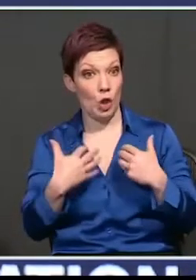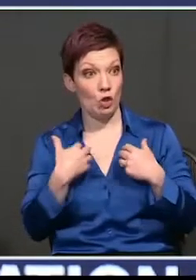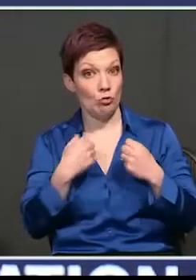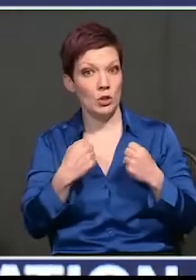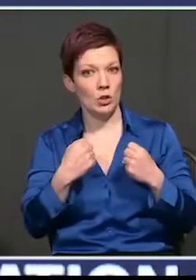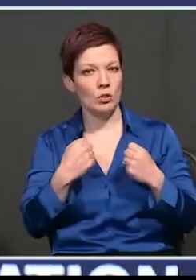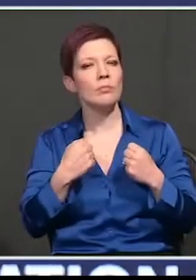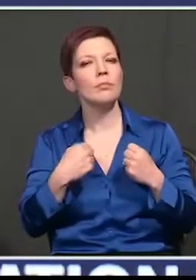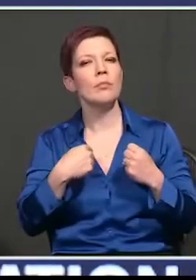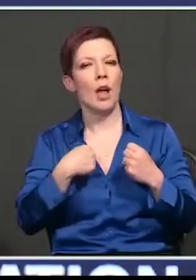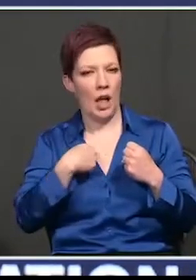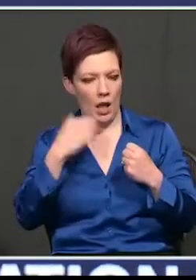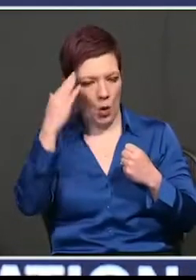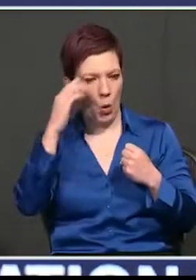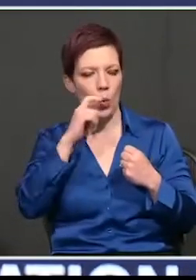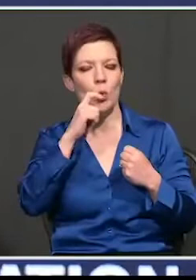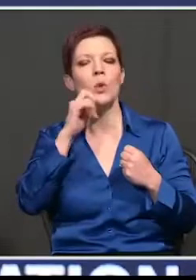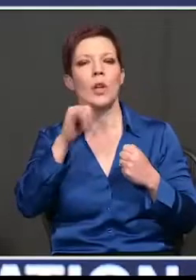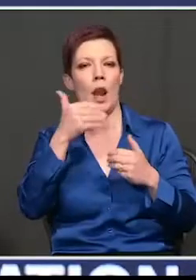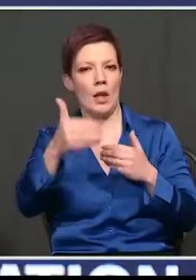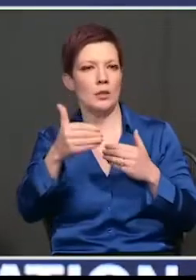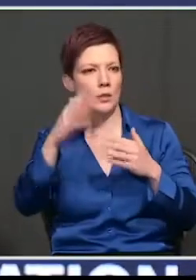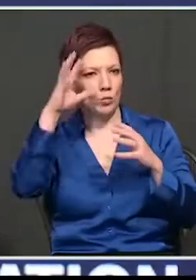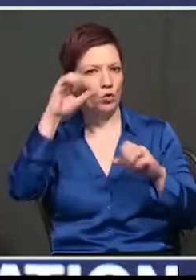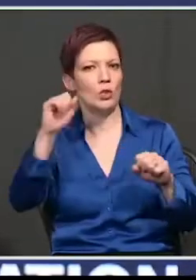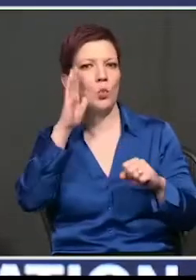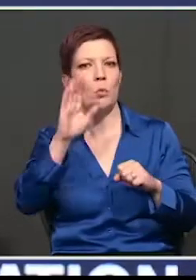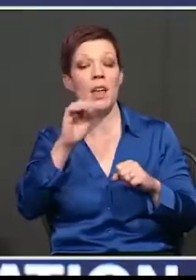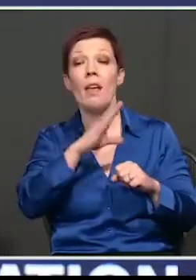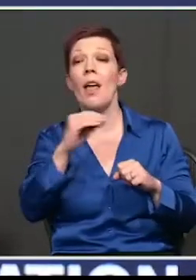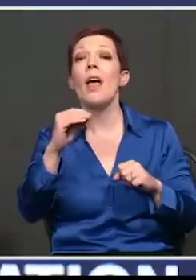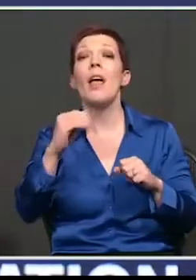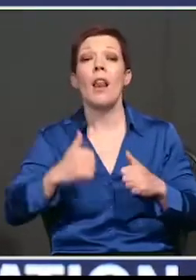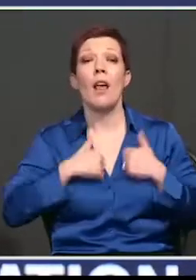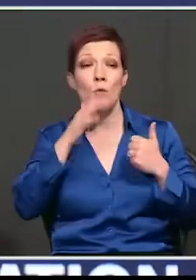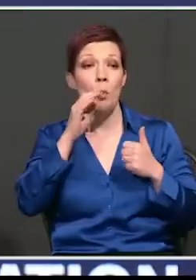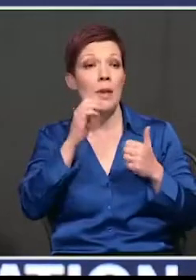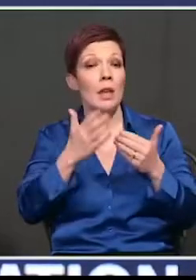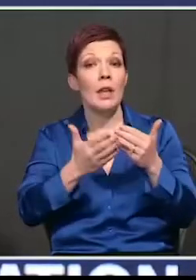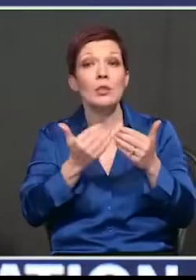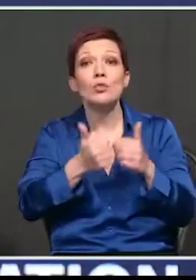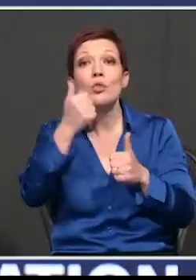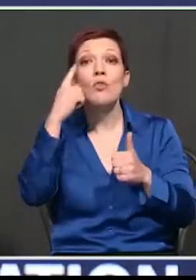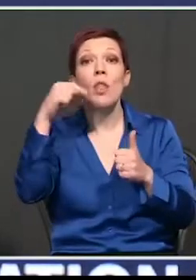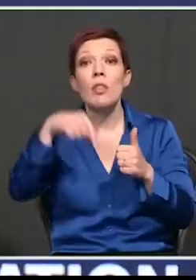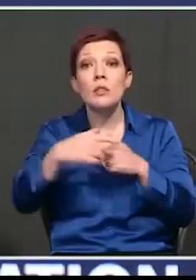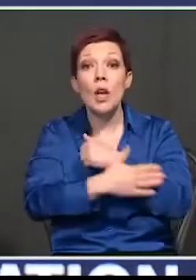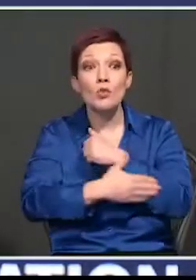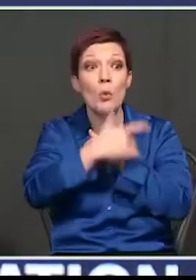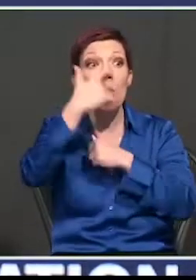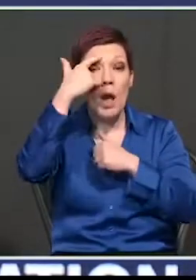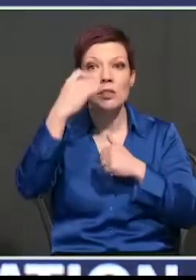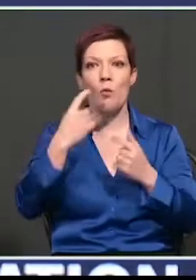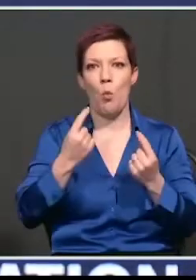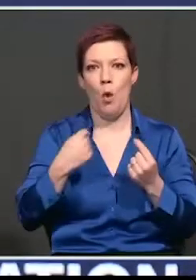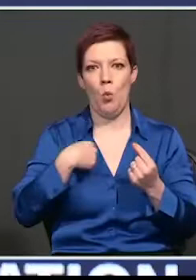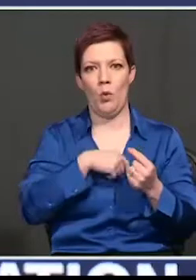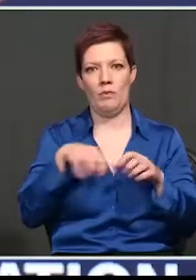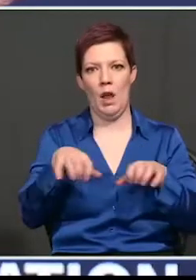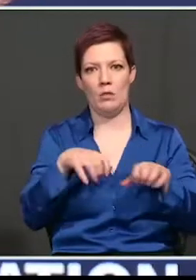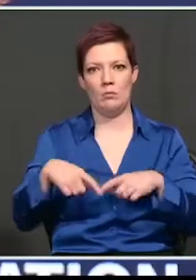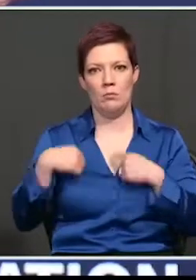the next administration will be. And I'll tell you what, life will be much easier for this country because of what we've done right now.